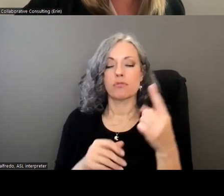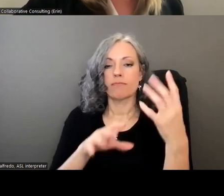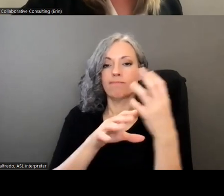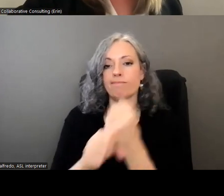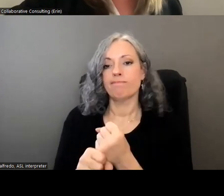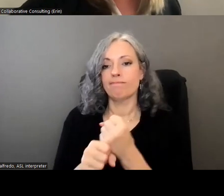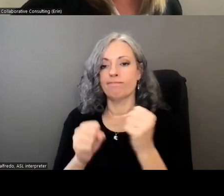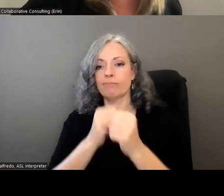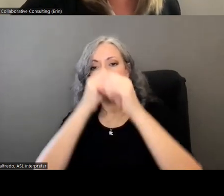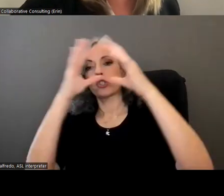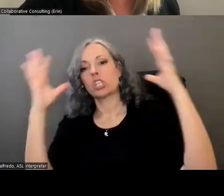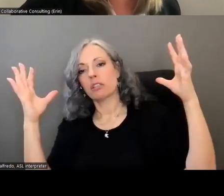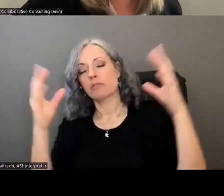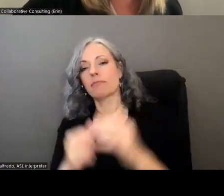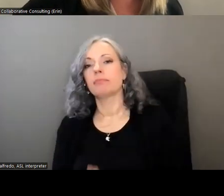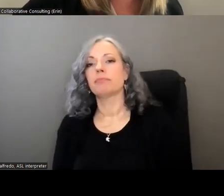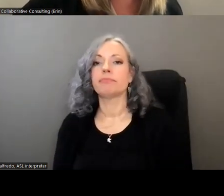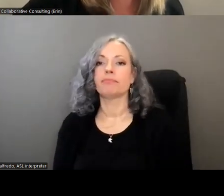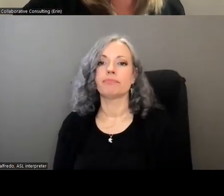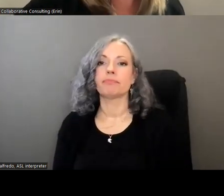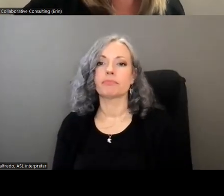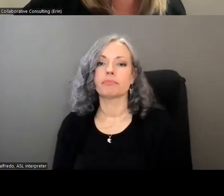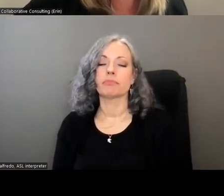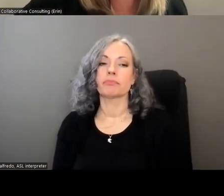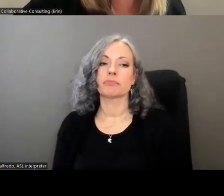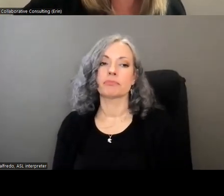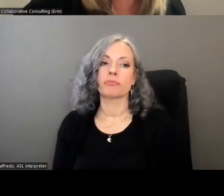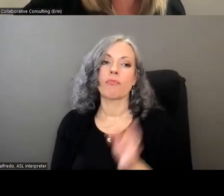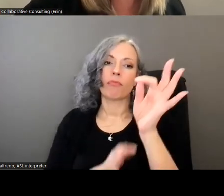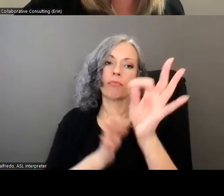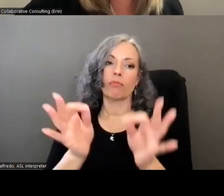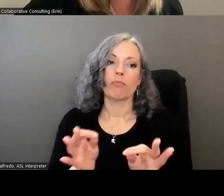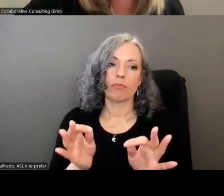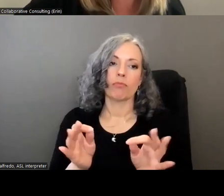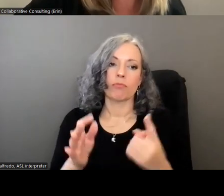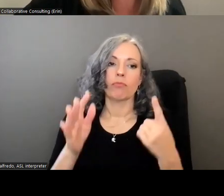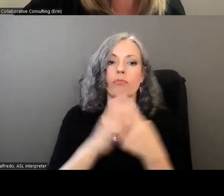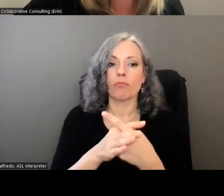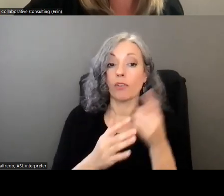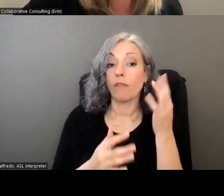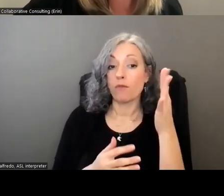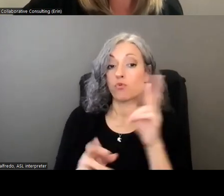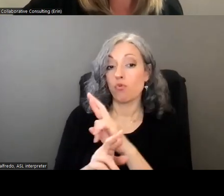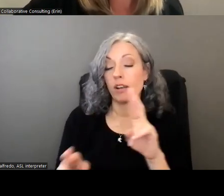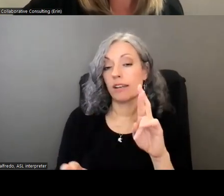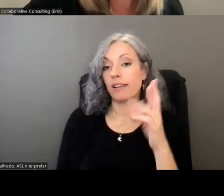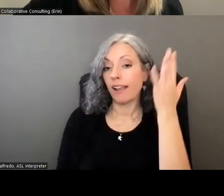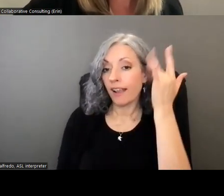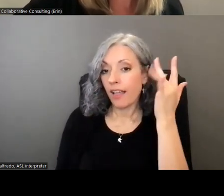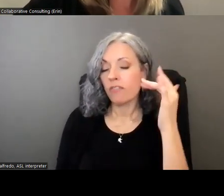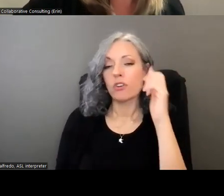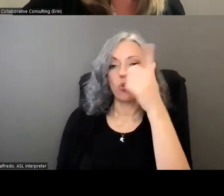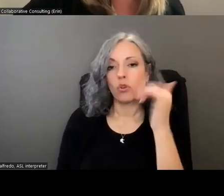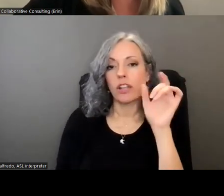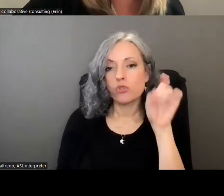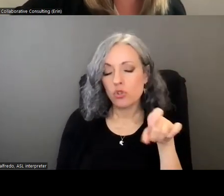vision uh and i'll share the ideal traits or descriptors that emerged of what a future ready california aging network would look like or would